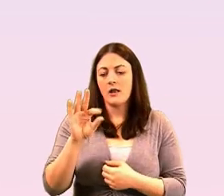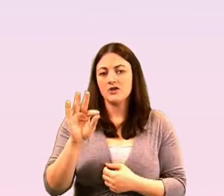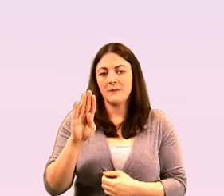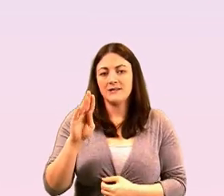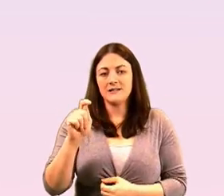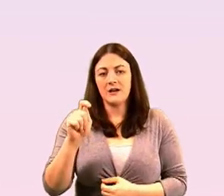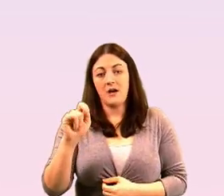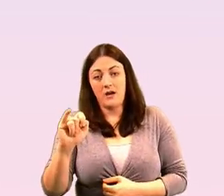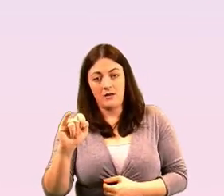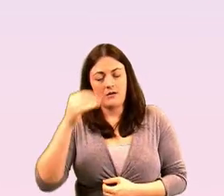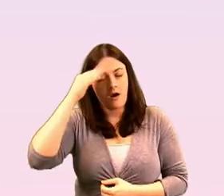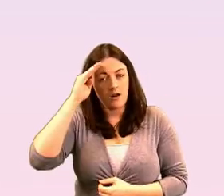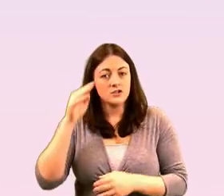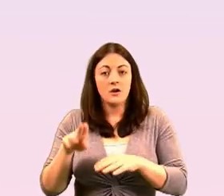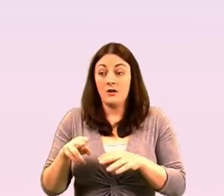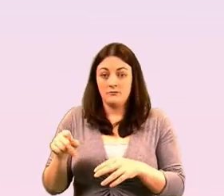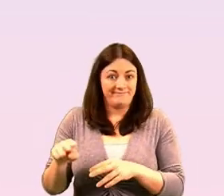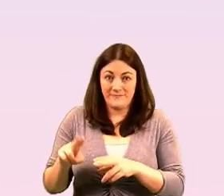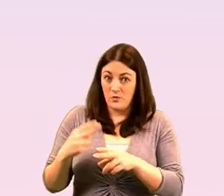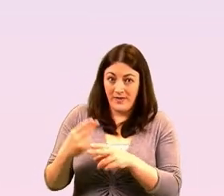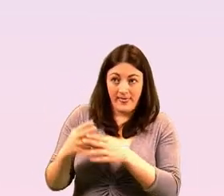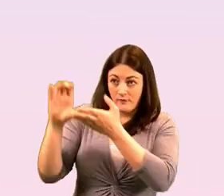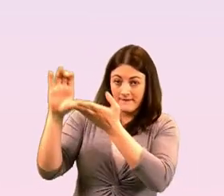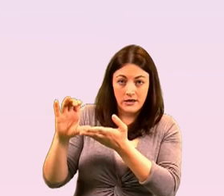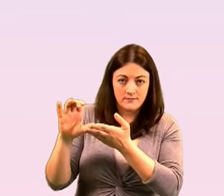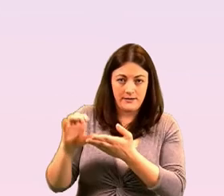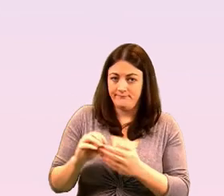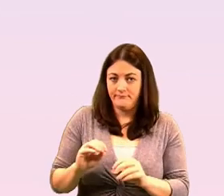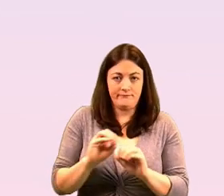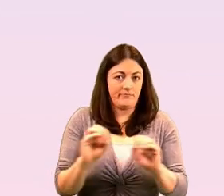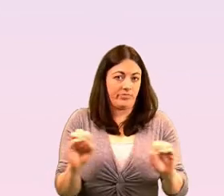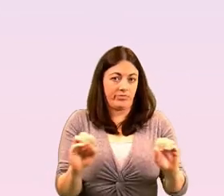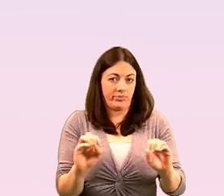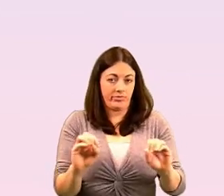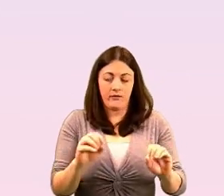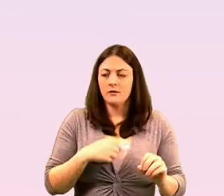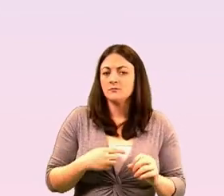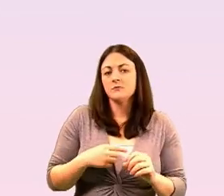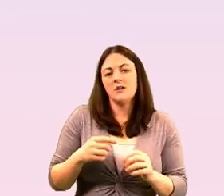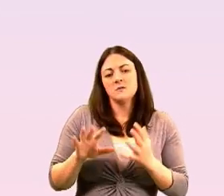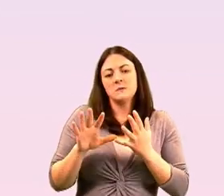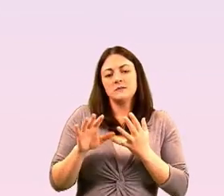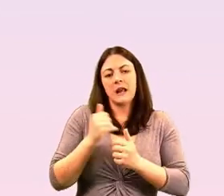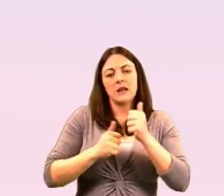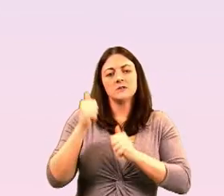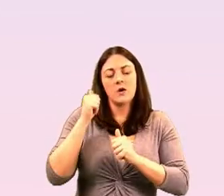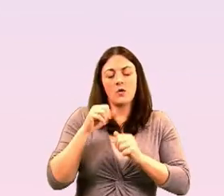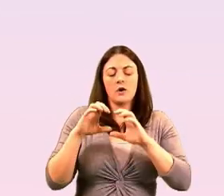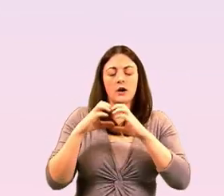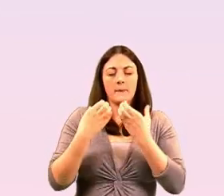simply wouldn't exist if it wasn't for philanthropy over a decade ago the community foundation for ireland